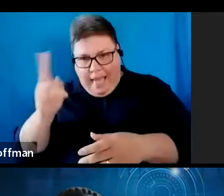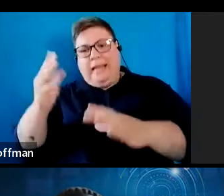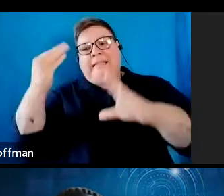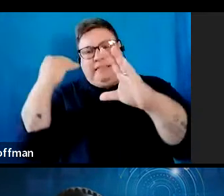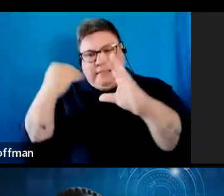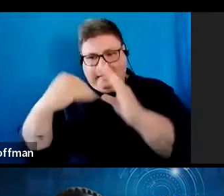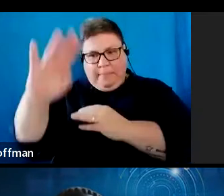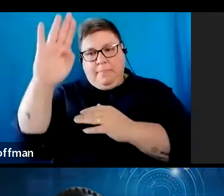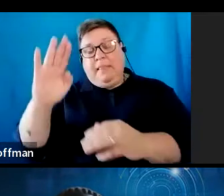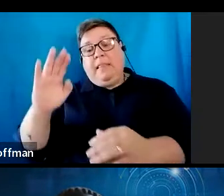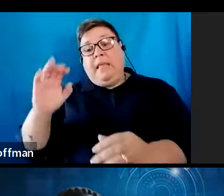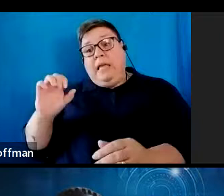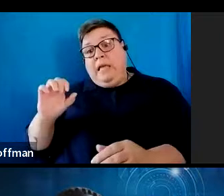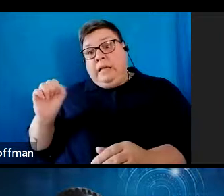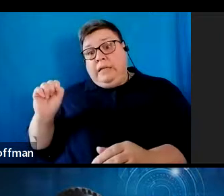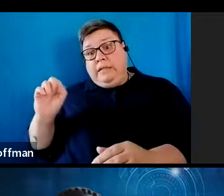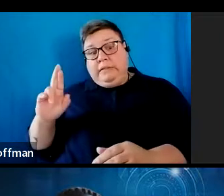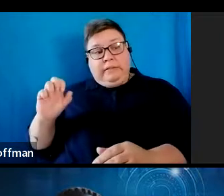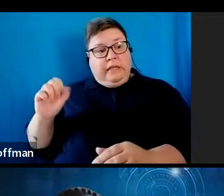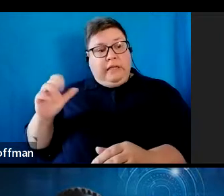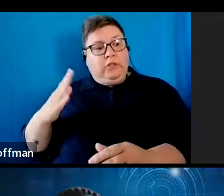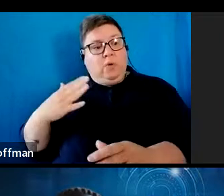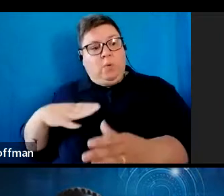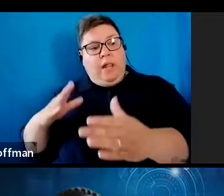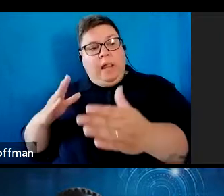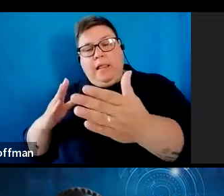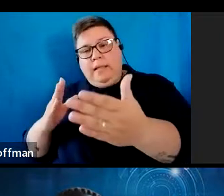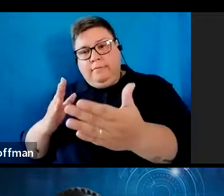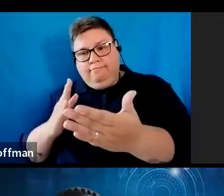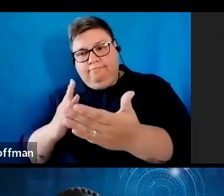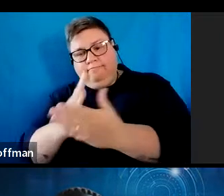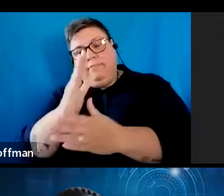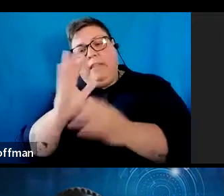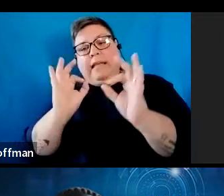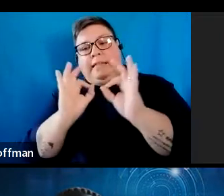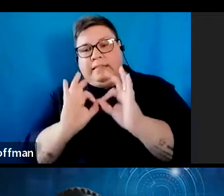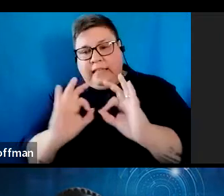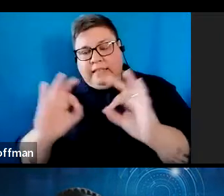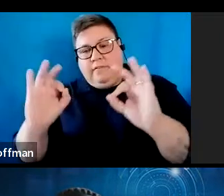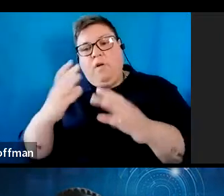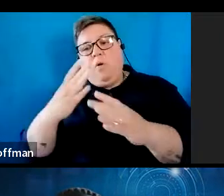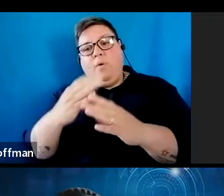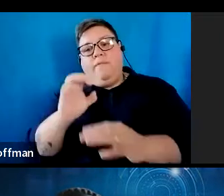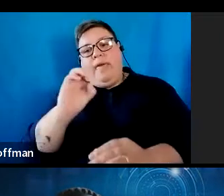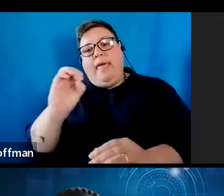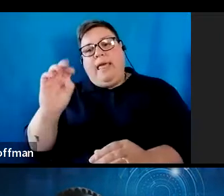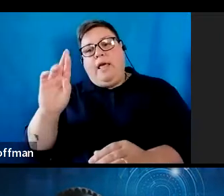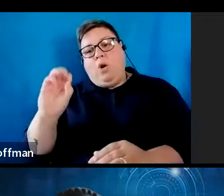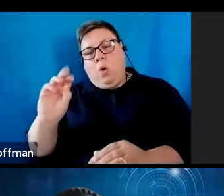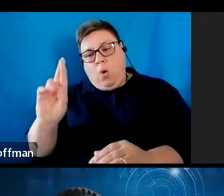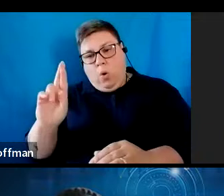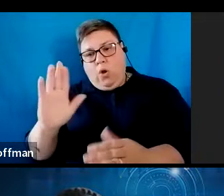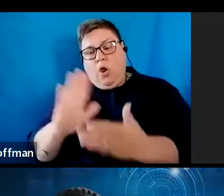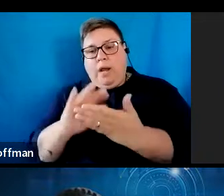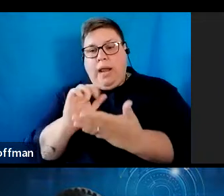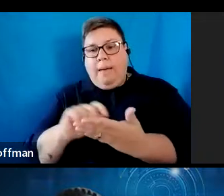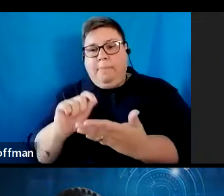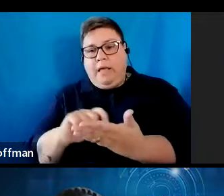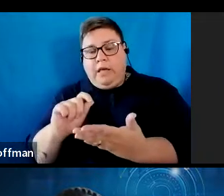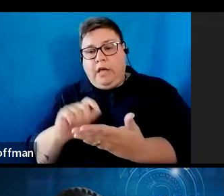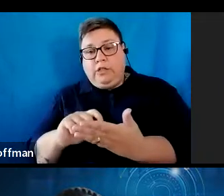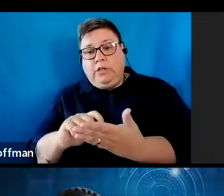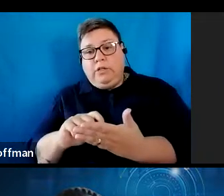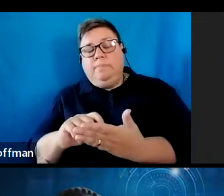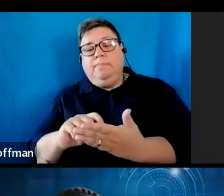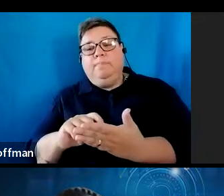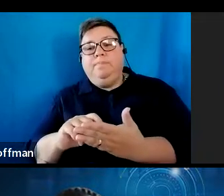issue a tax directive if the application was successful with no errors on the application form. If the application was submitted